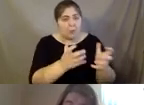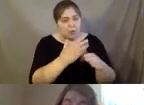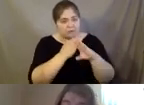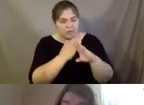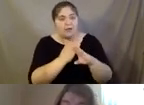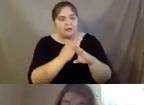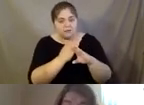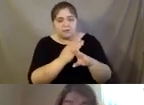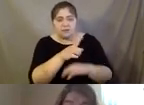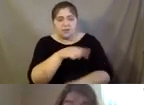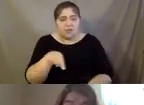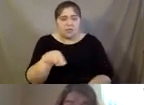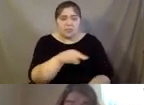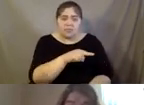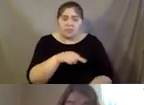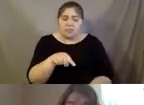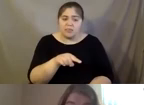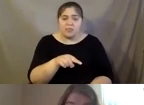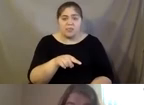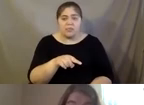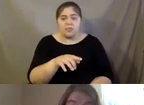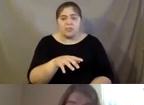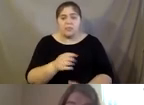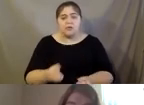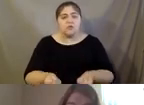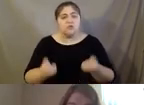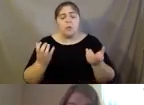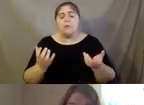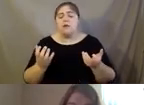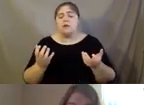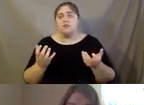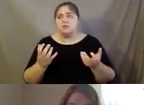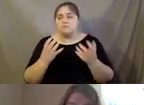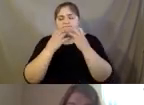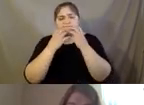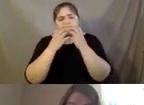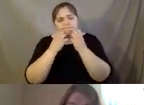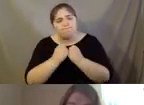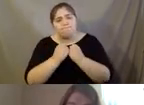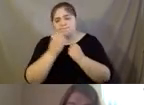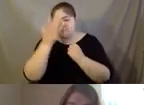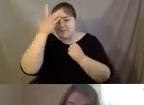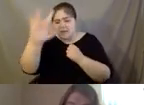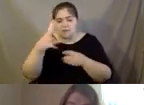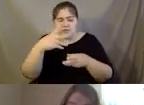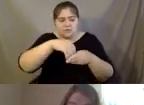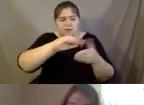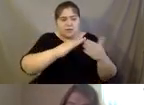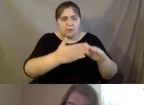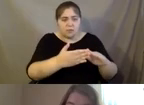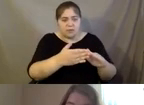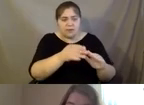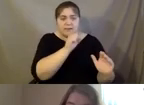they're such a resource and there's so much richness and wisdom that they share